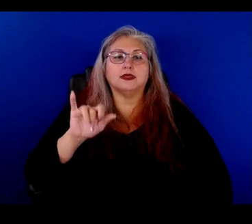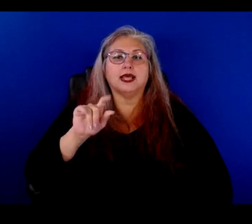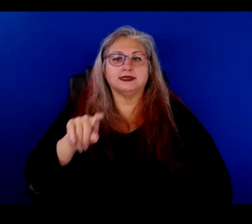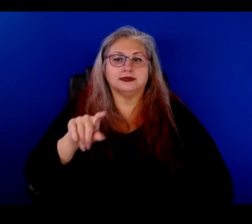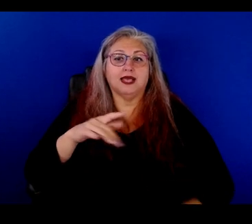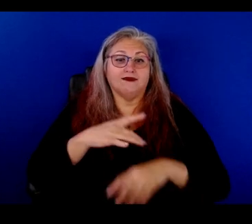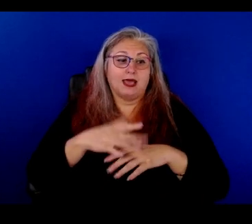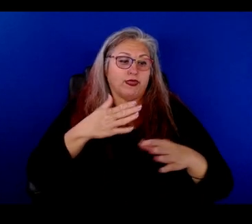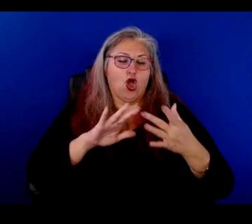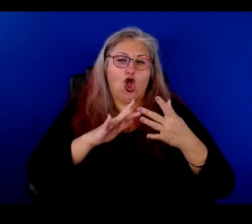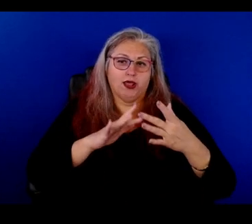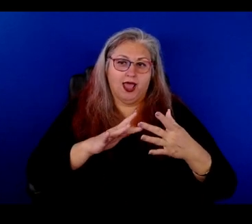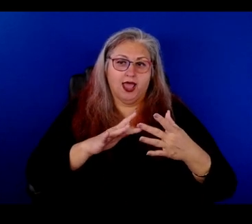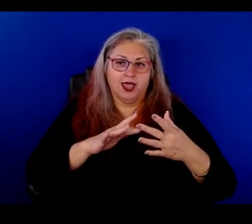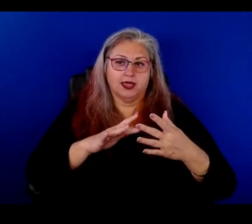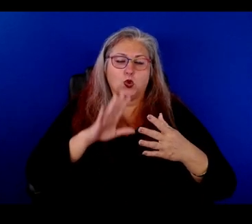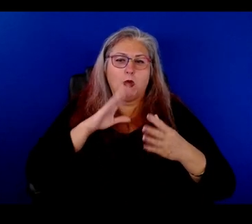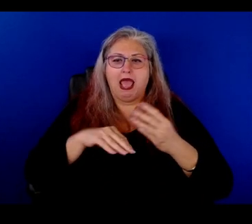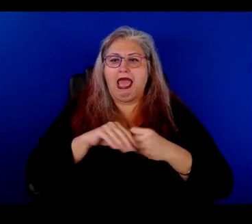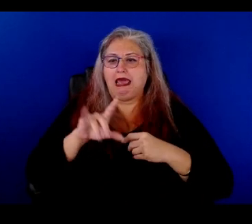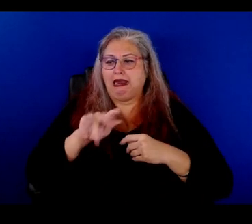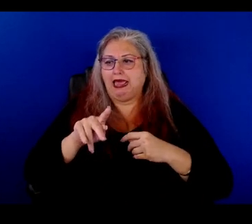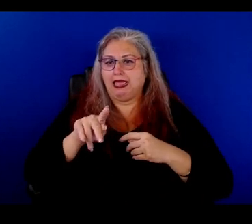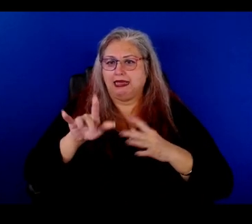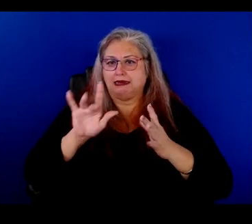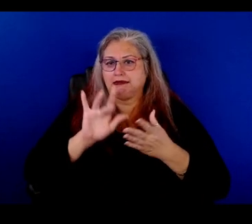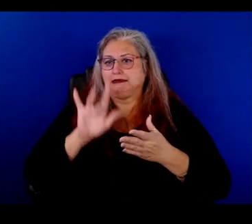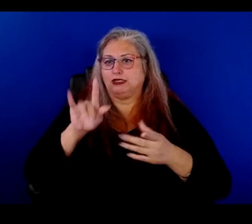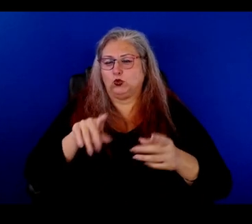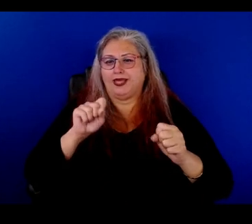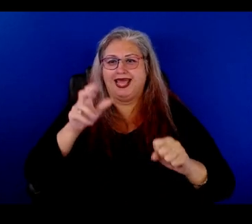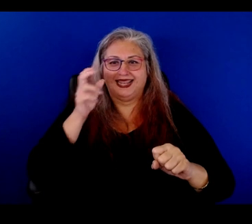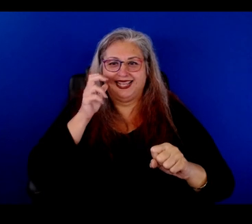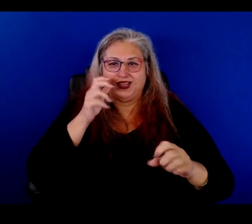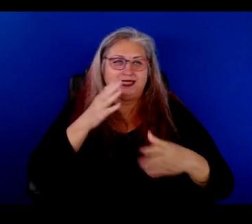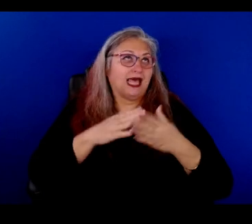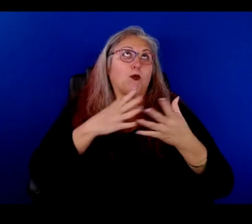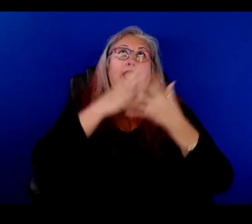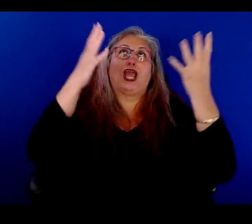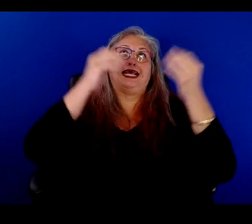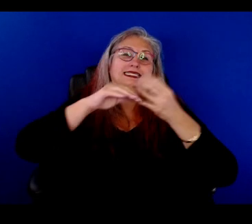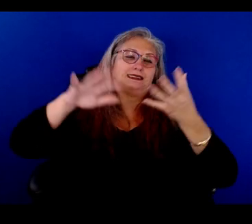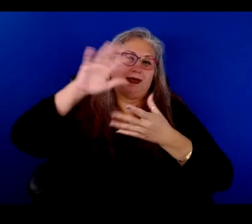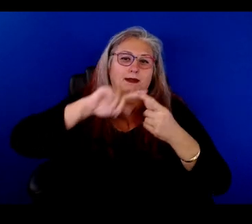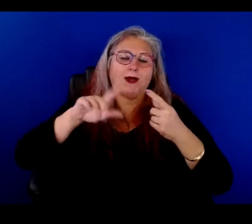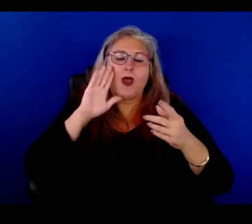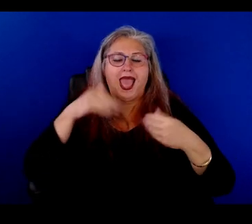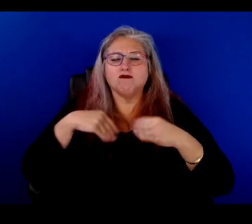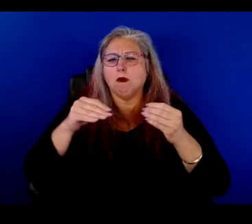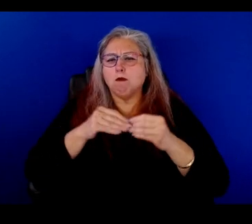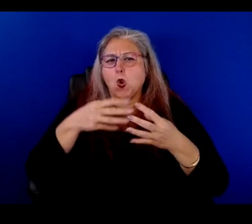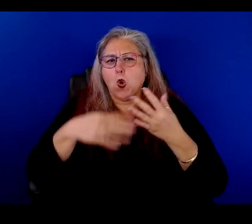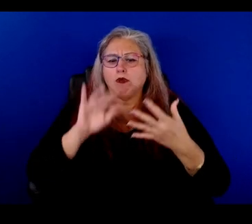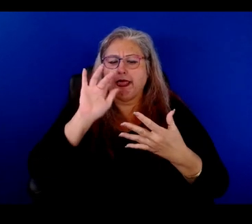it's available online. We'll put some, we'll put some links so that you can hear it. Somewhere in outer space. And there will be other links, um,